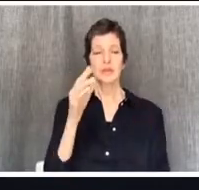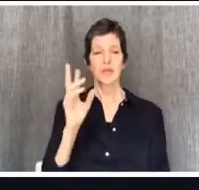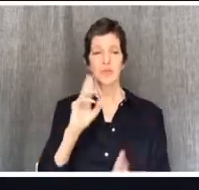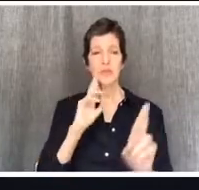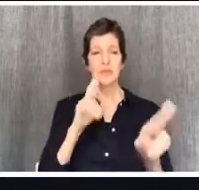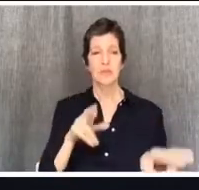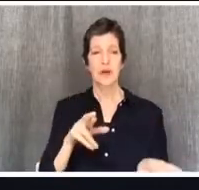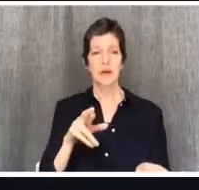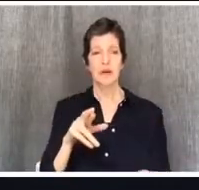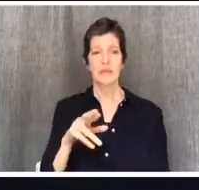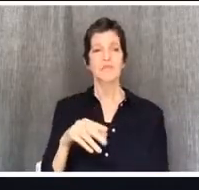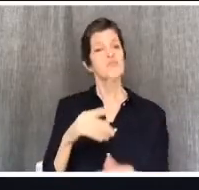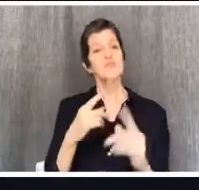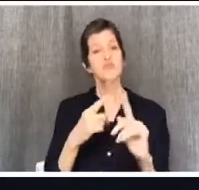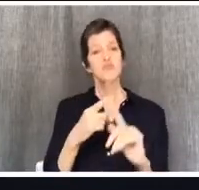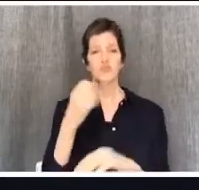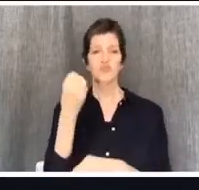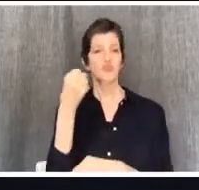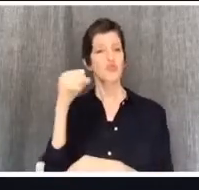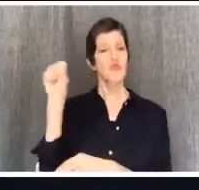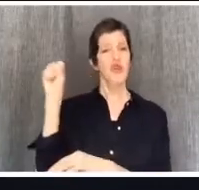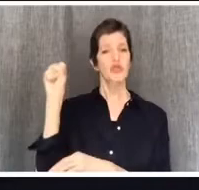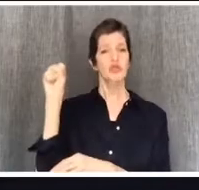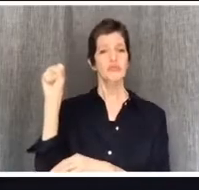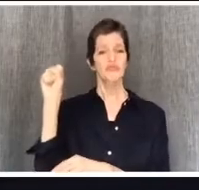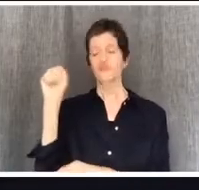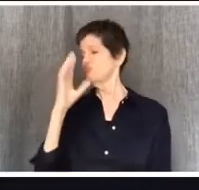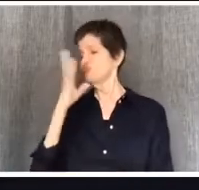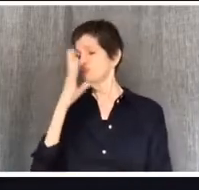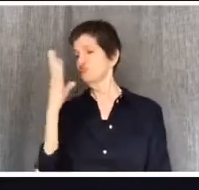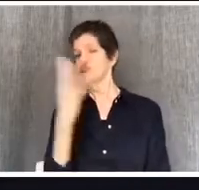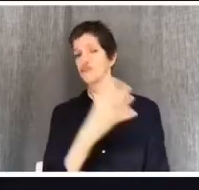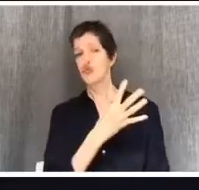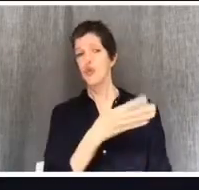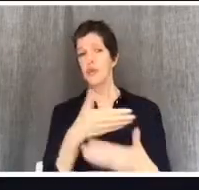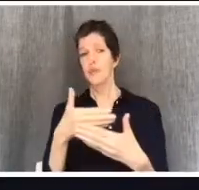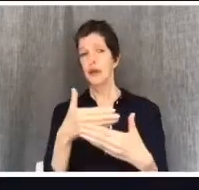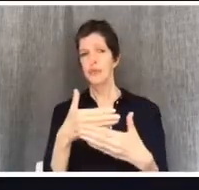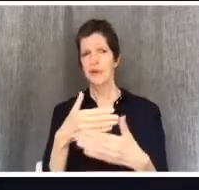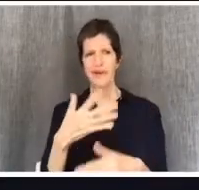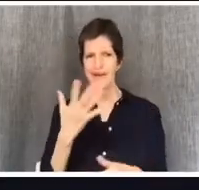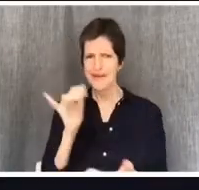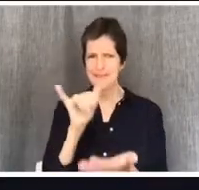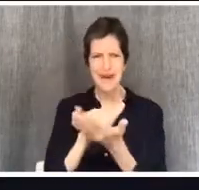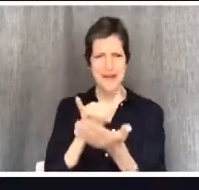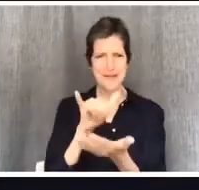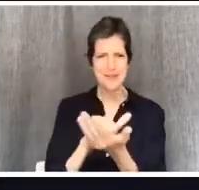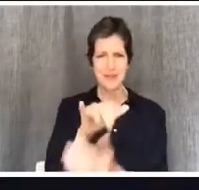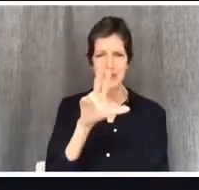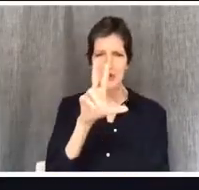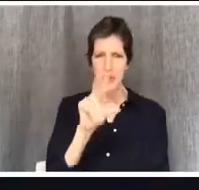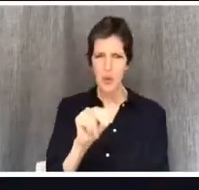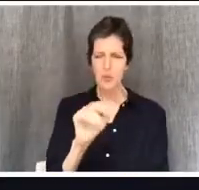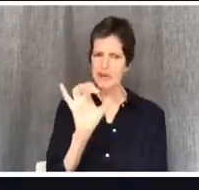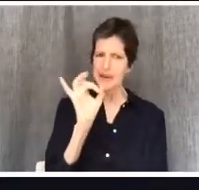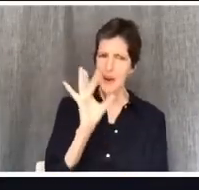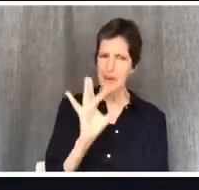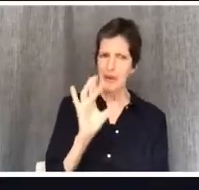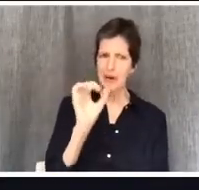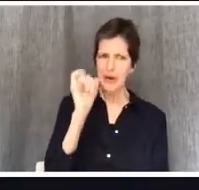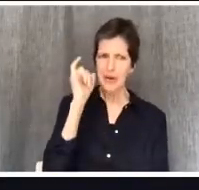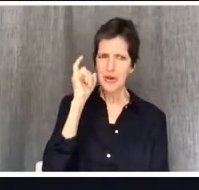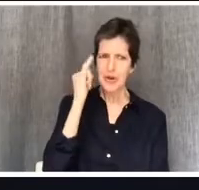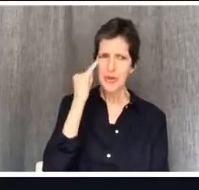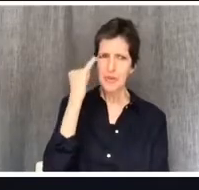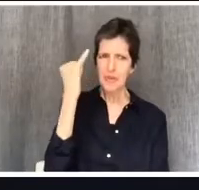abdication of the responsibility to their baby. Parents don't do that, but it would be one extreme option. That would be terrible. The other option,